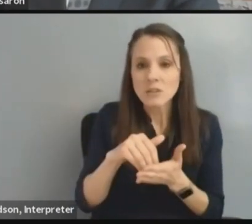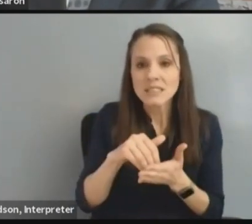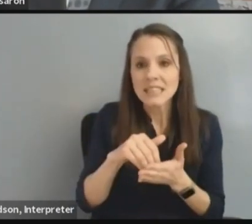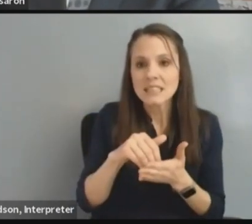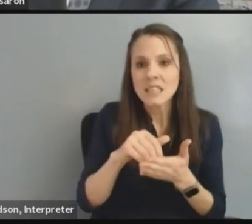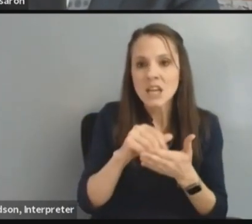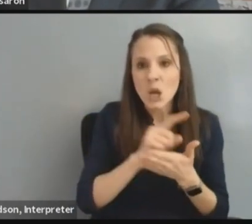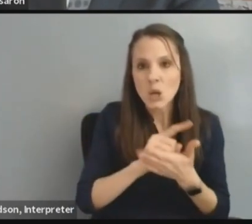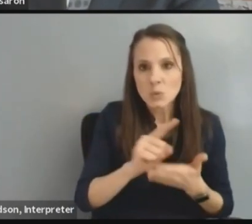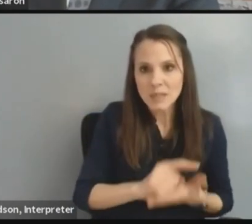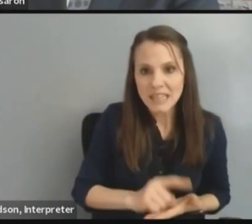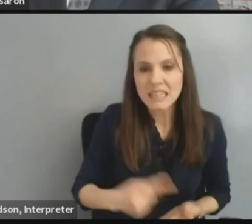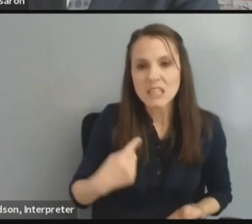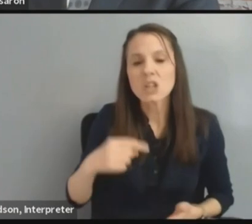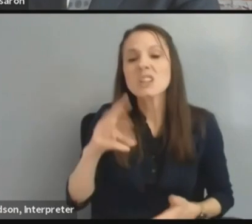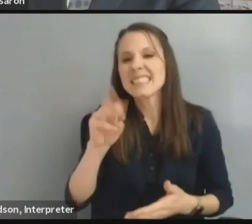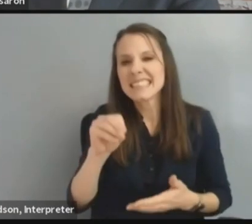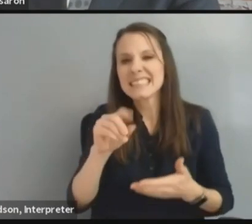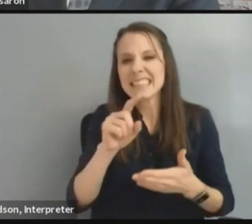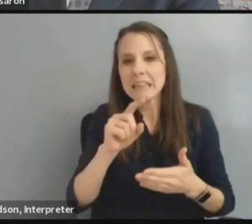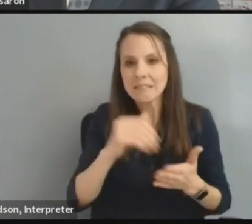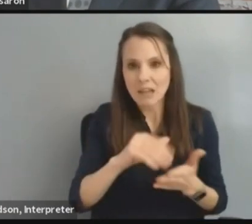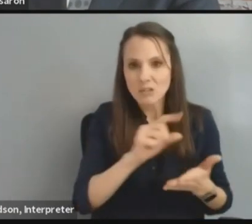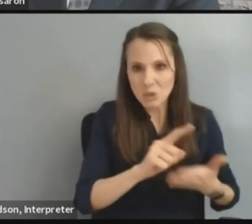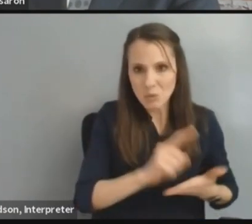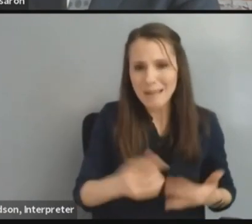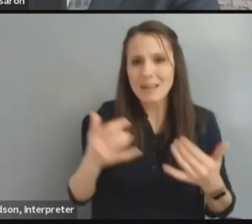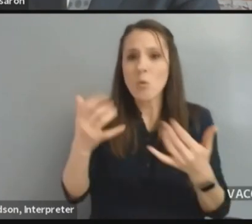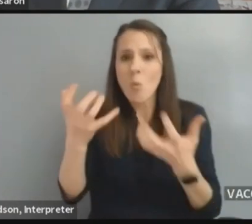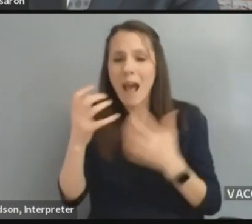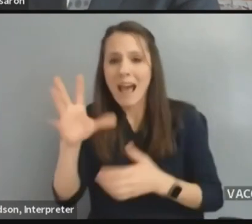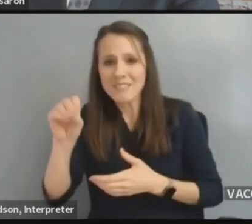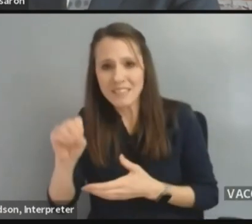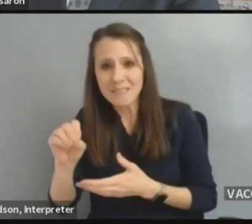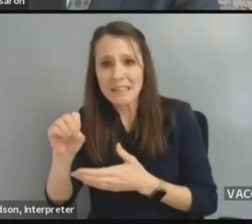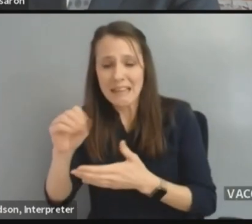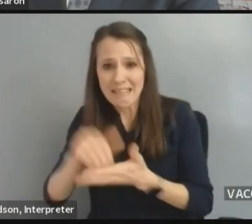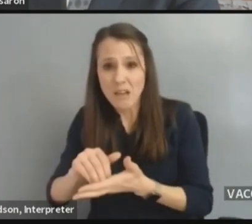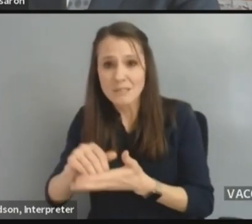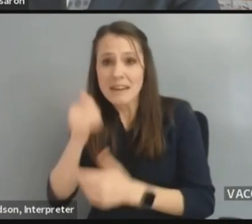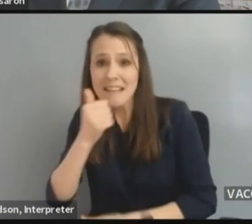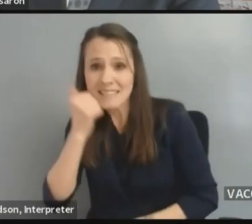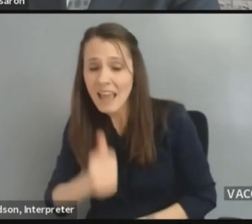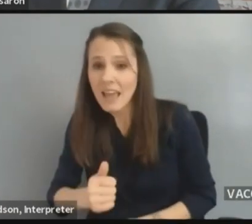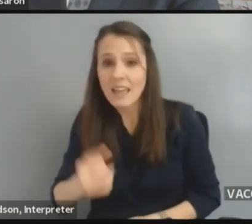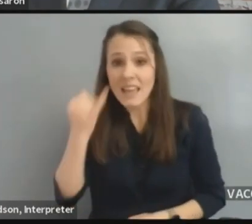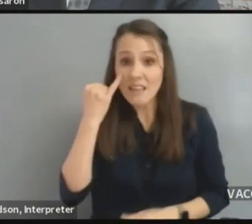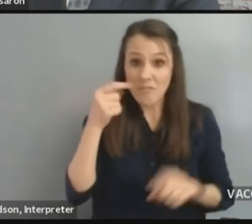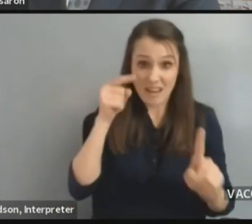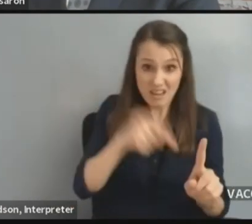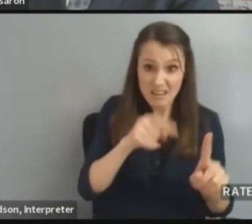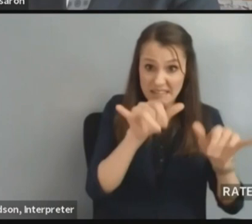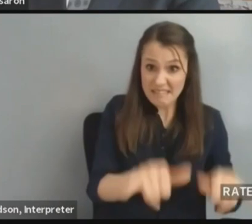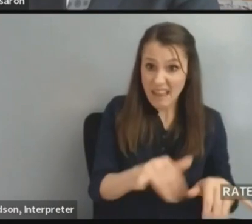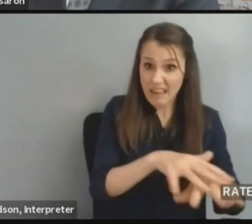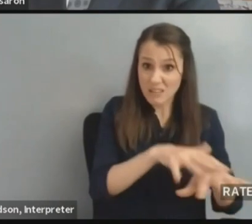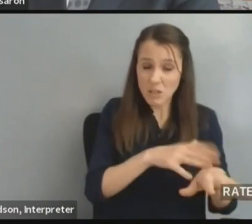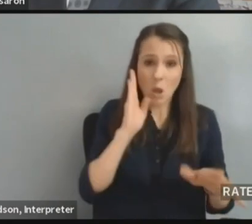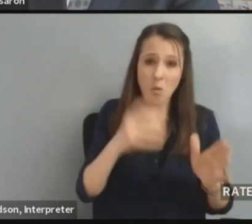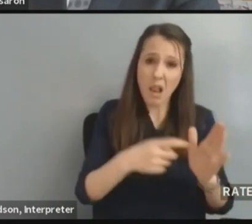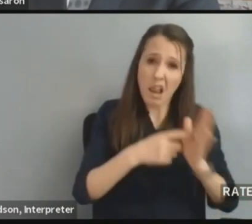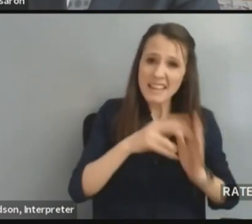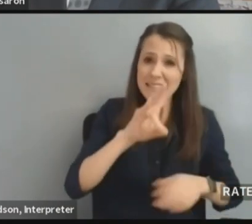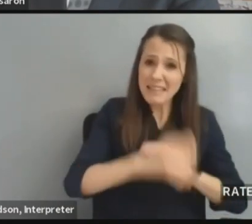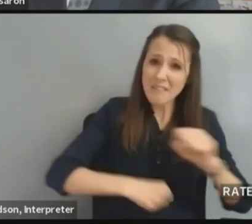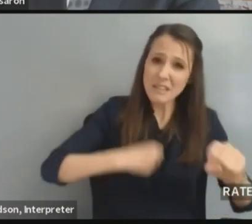a day, it will take over two years to get 70% vaccinated. So this is